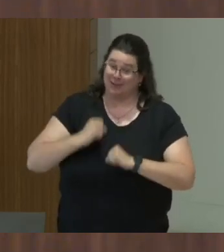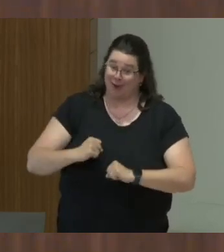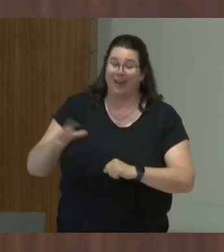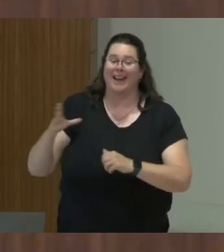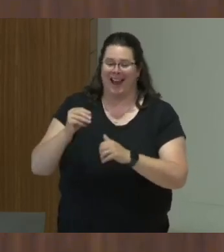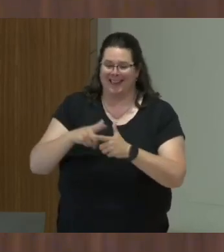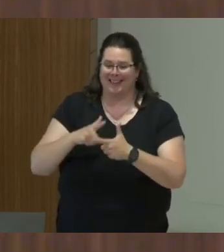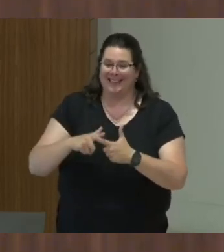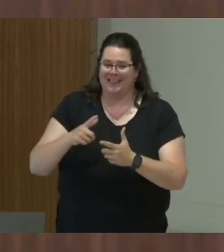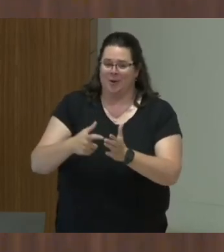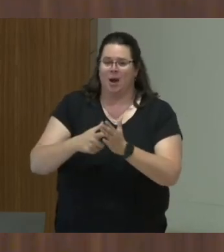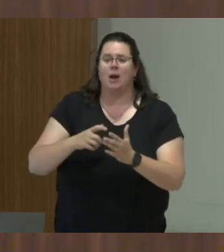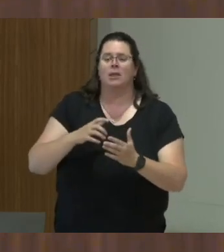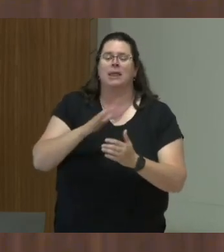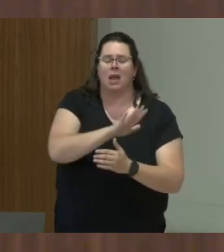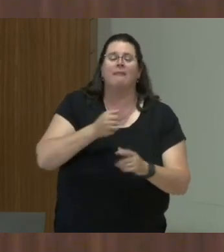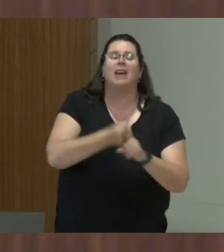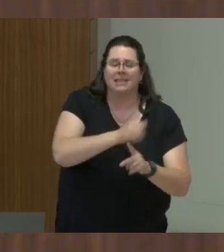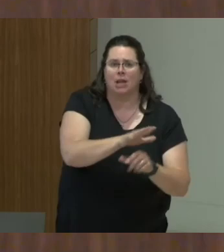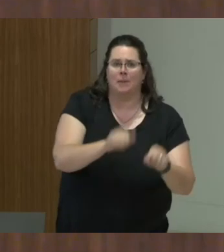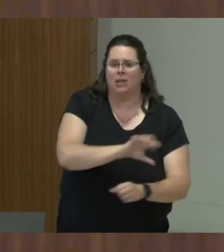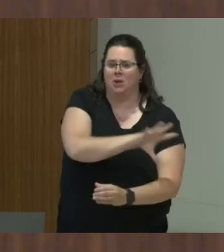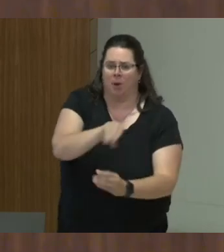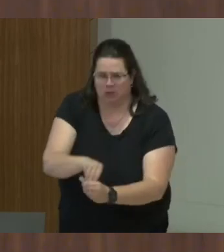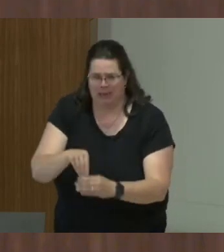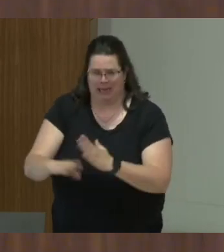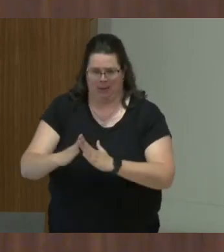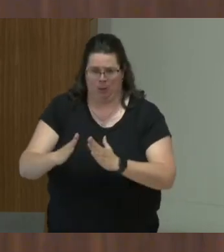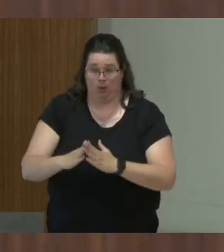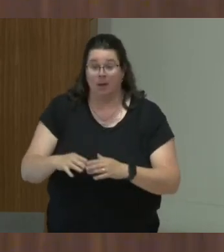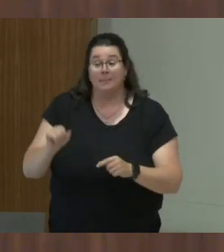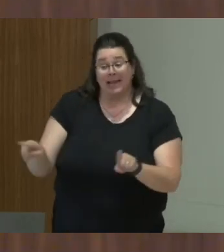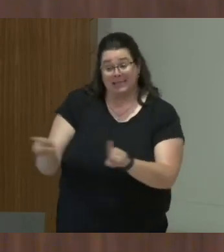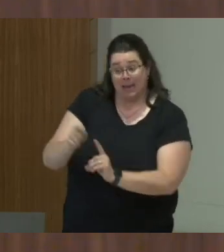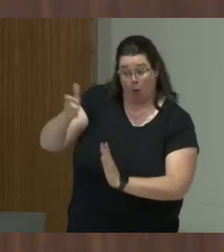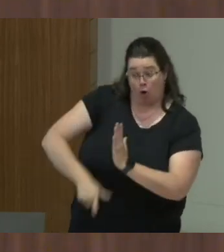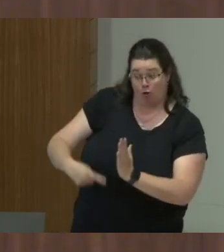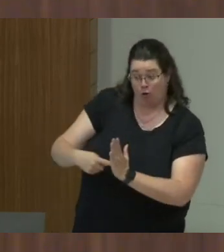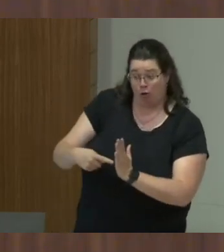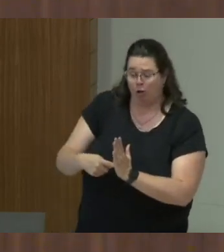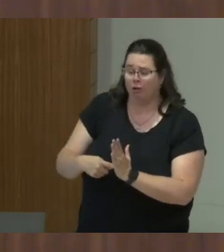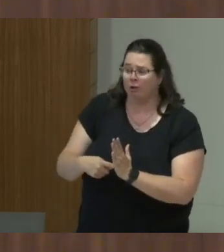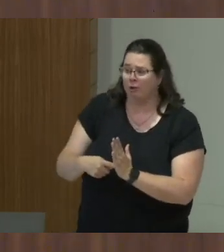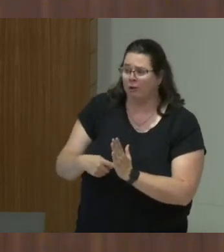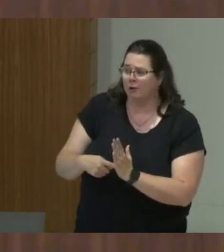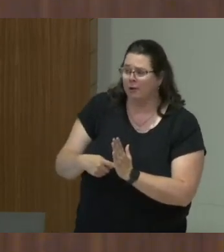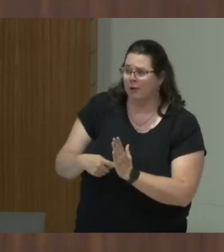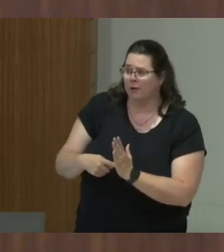active participation in the community. But in the same article, there is also the